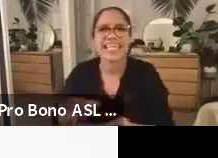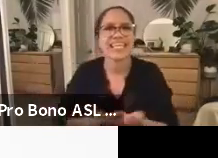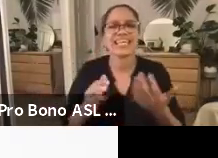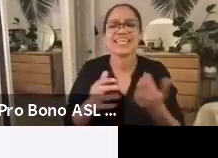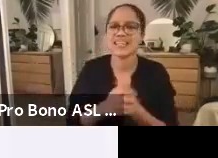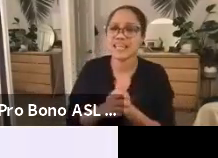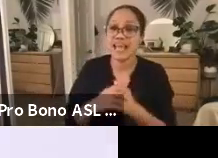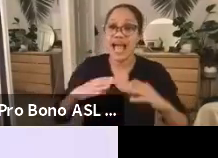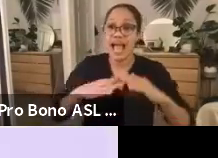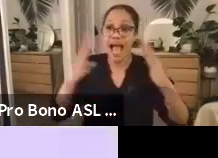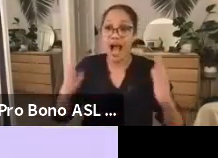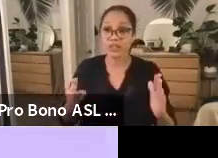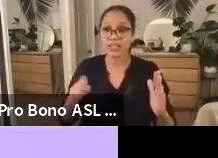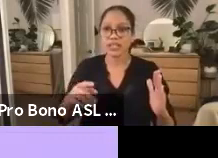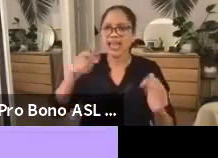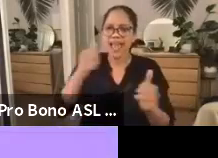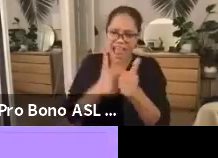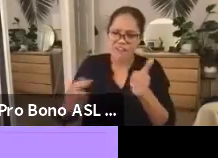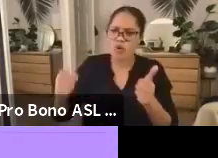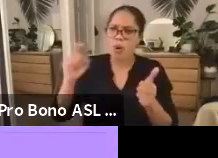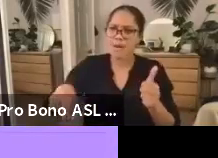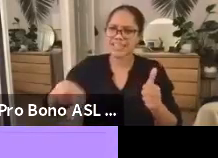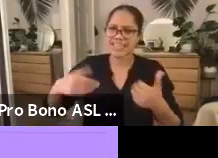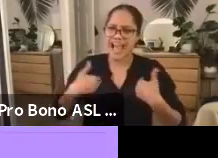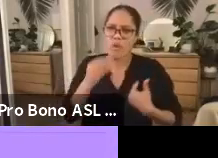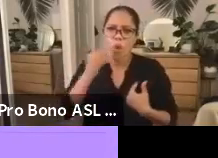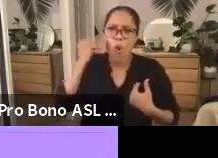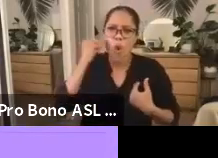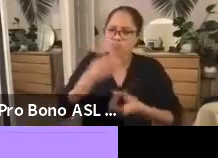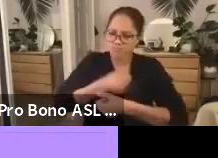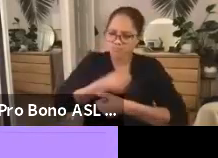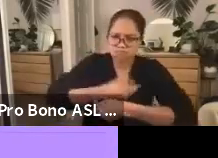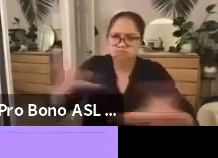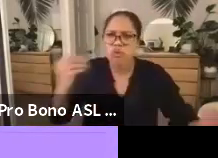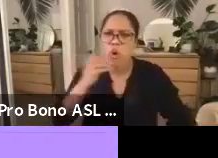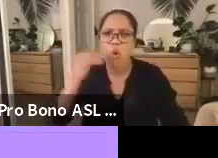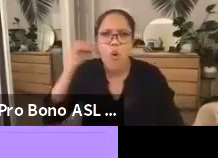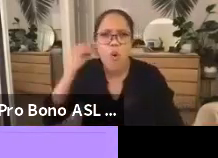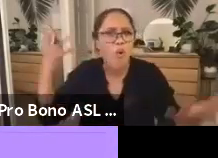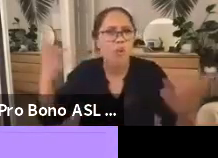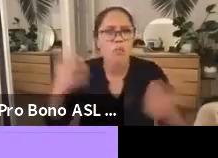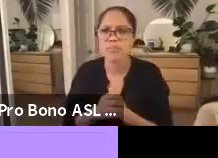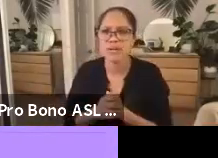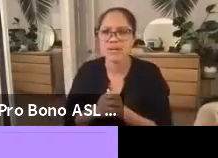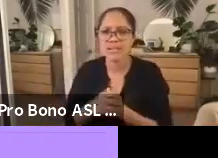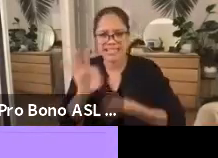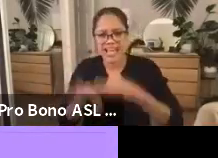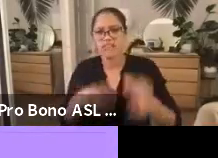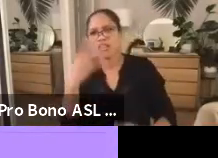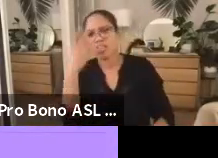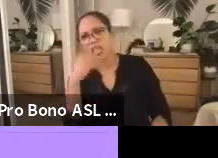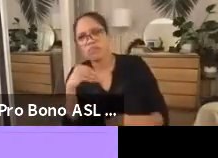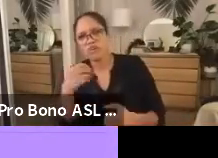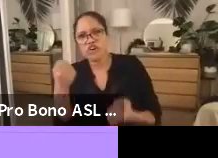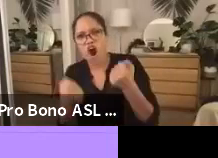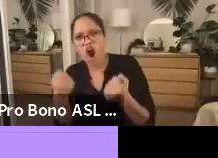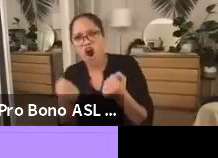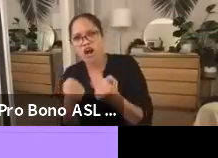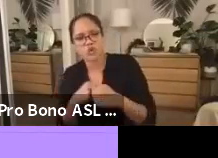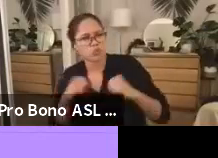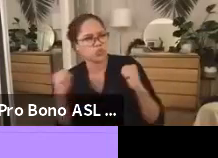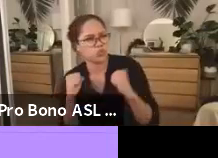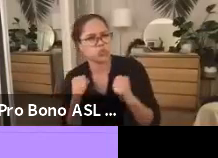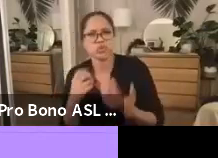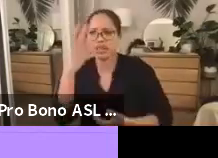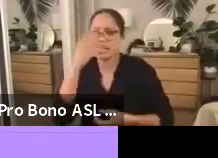people who've been living in tents and in cars and who've been sleeping on the streets. That means disrupting the